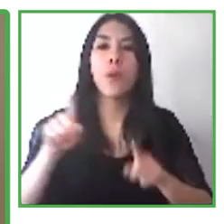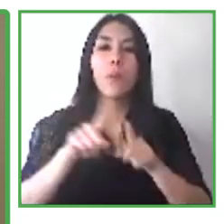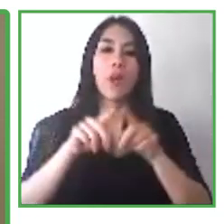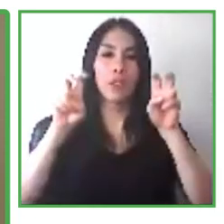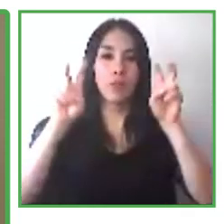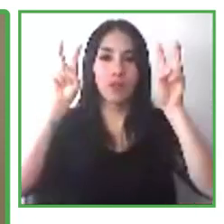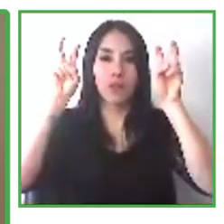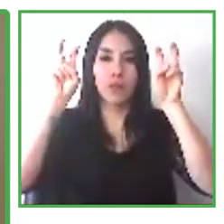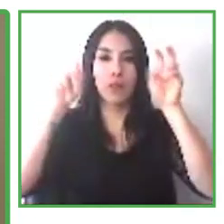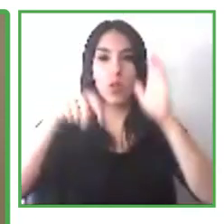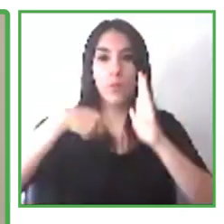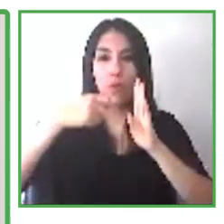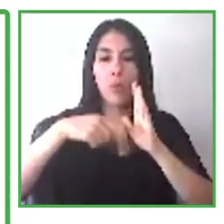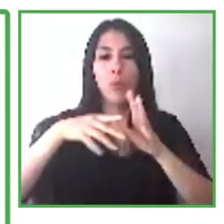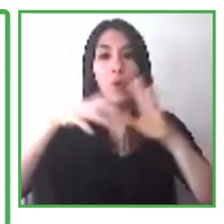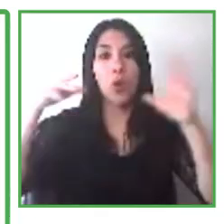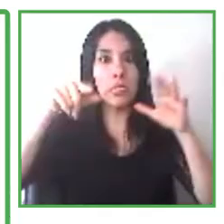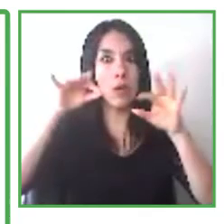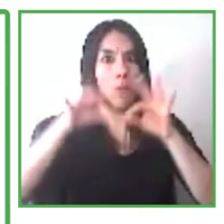Gees Park.